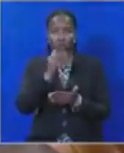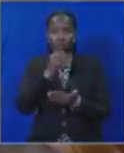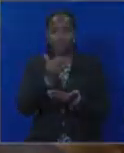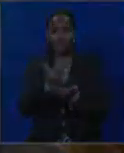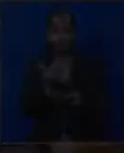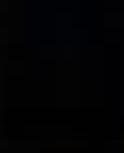Thank you. Thank